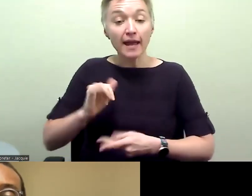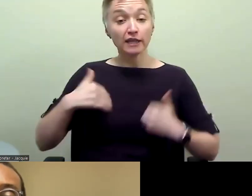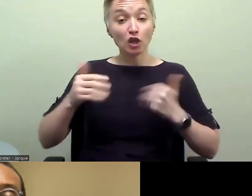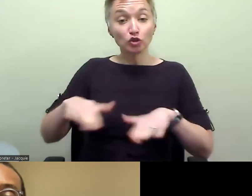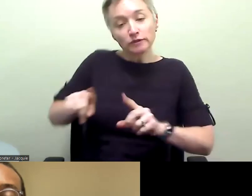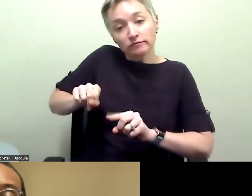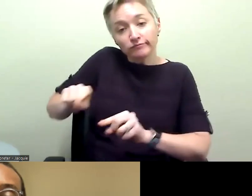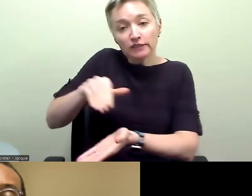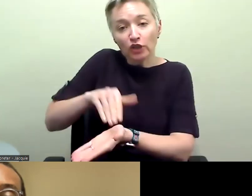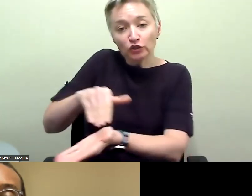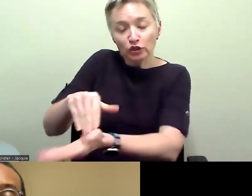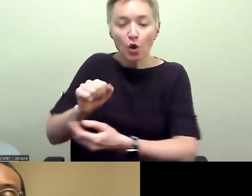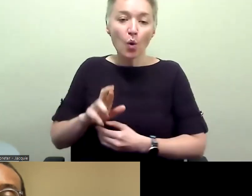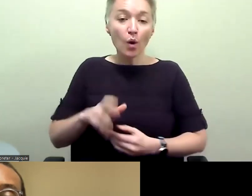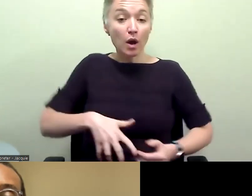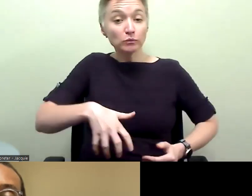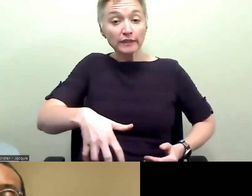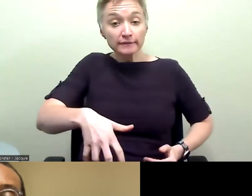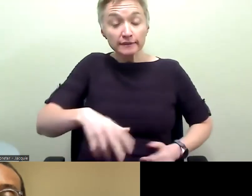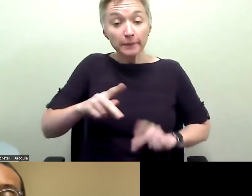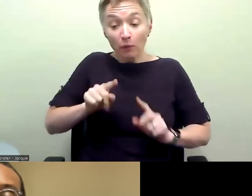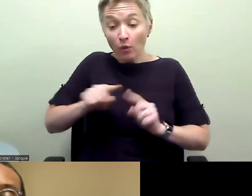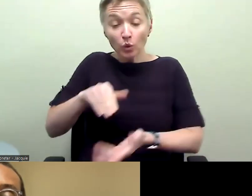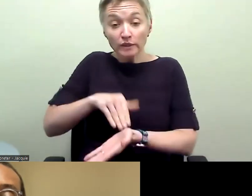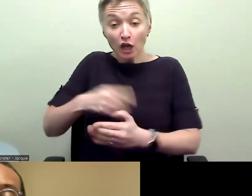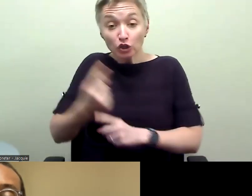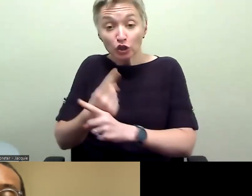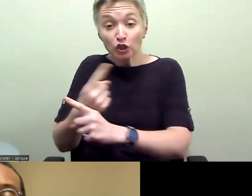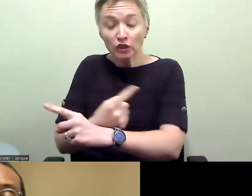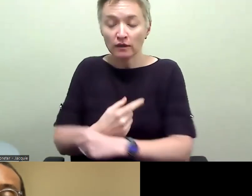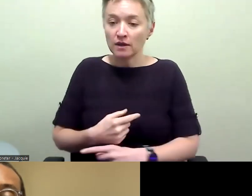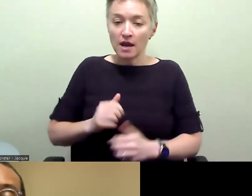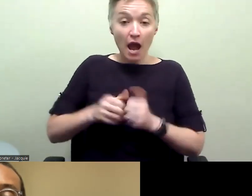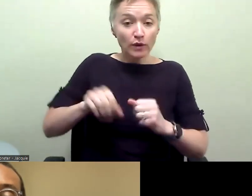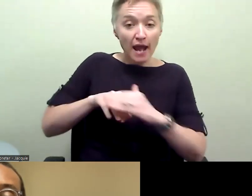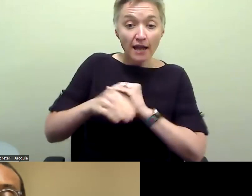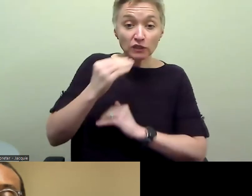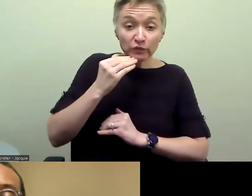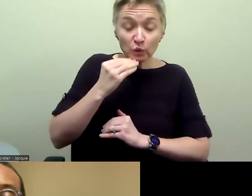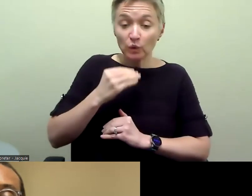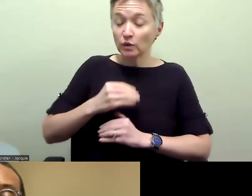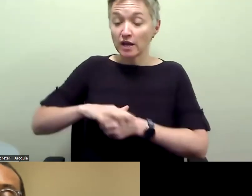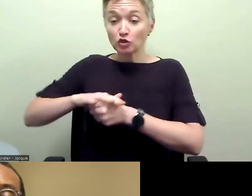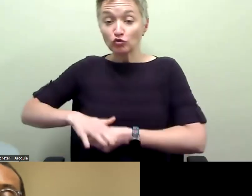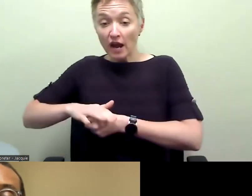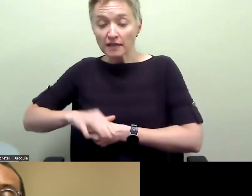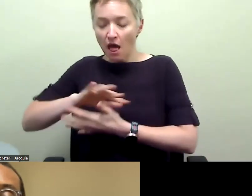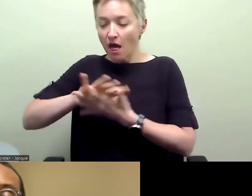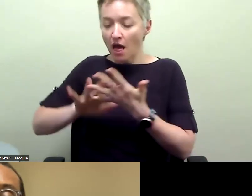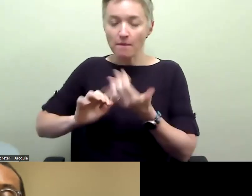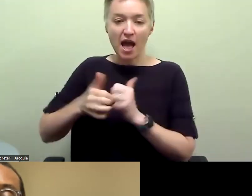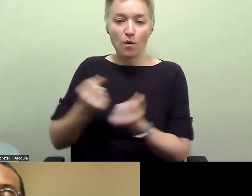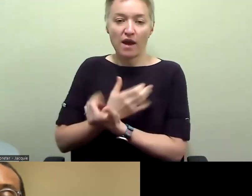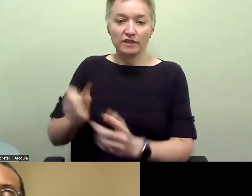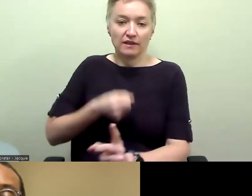during, um, pregnancy and access to care and food and the stress and all of those impacts on the health of a,